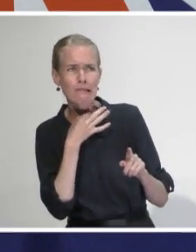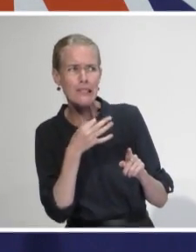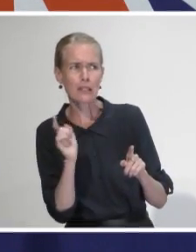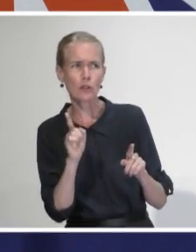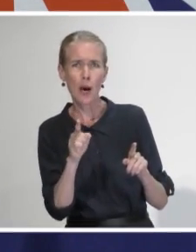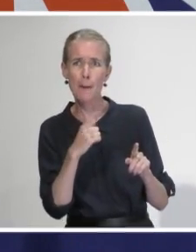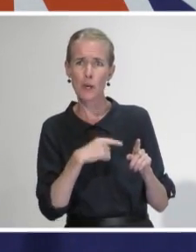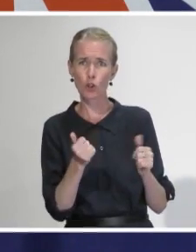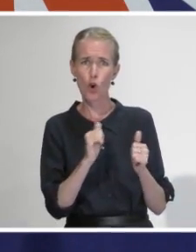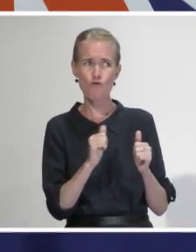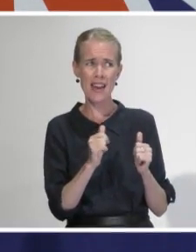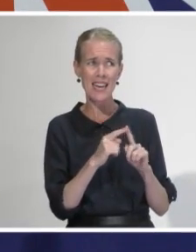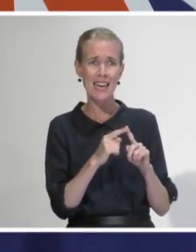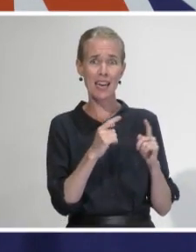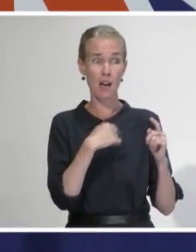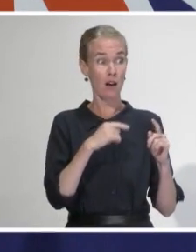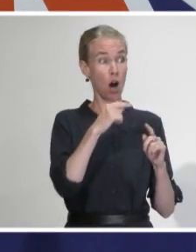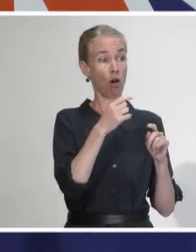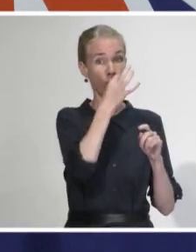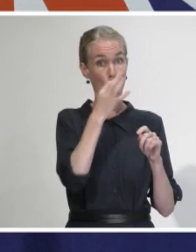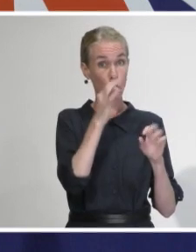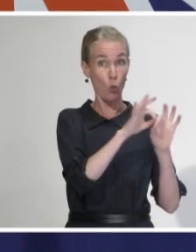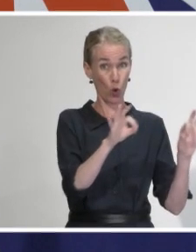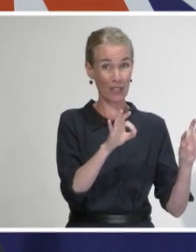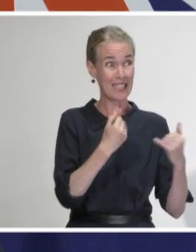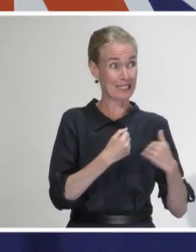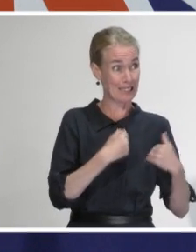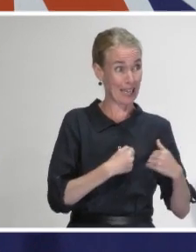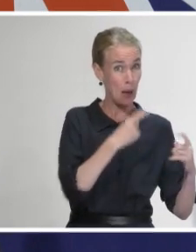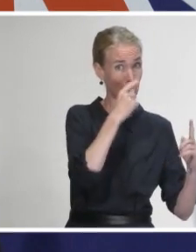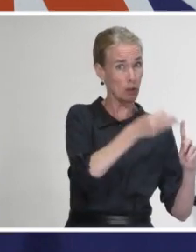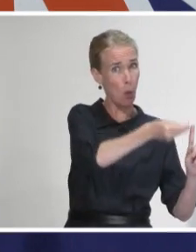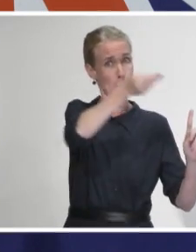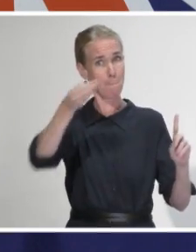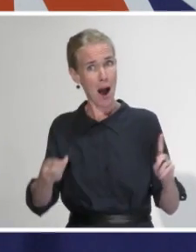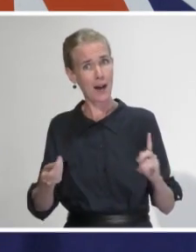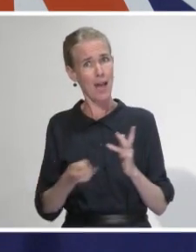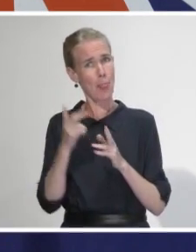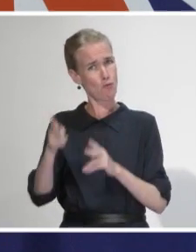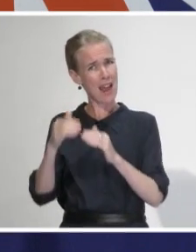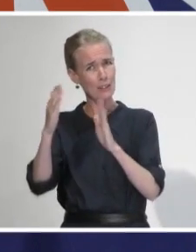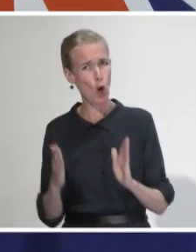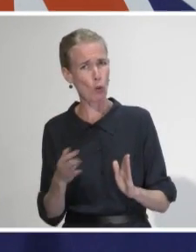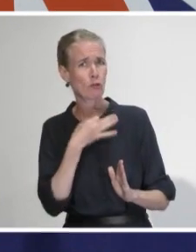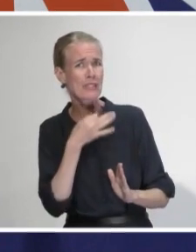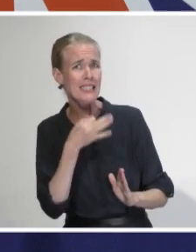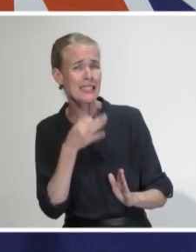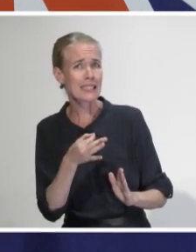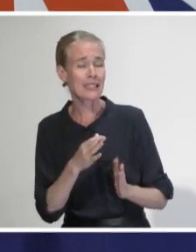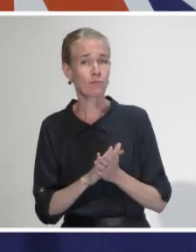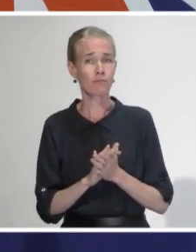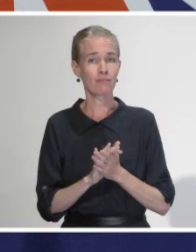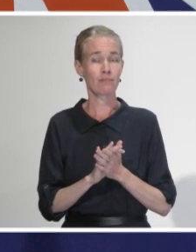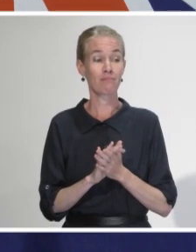insulated from other rest home residents? So I think you might have seen the pictures in the paper that all those residents,